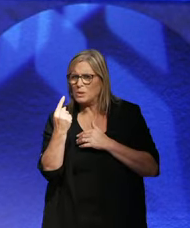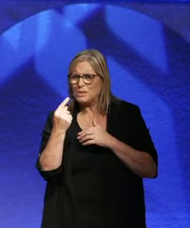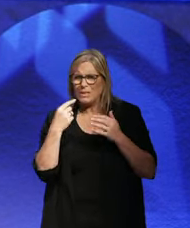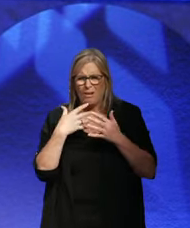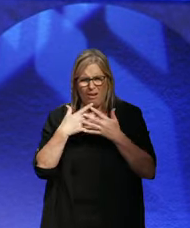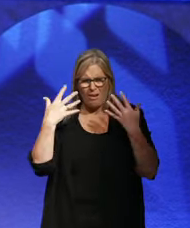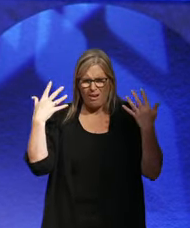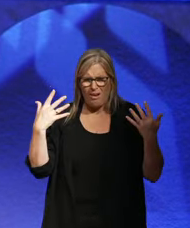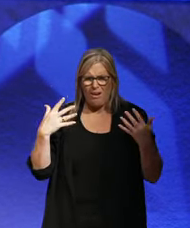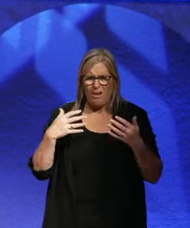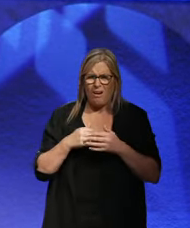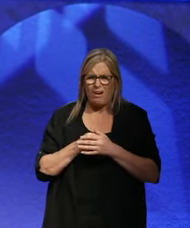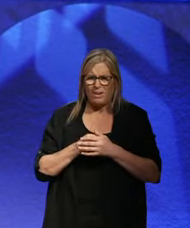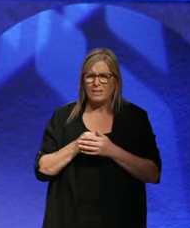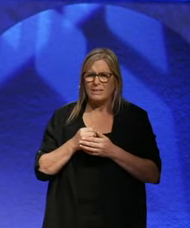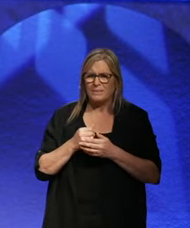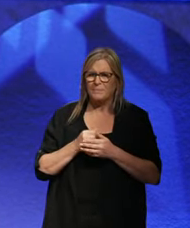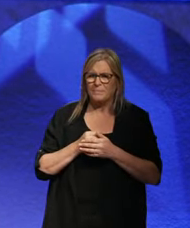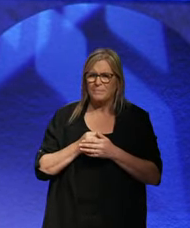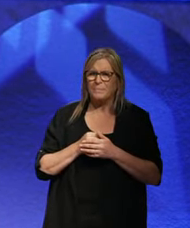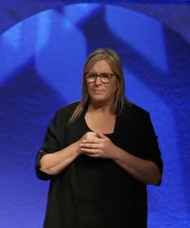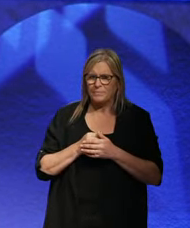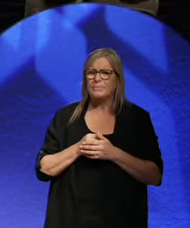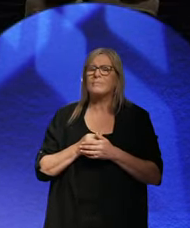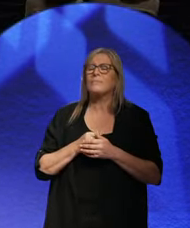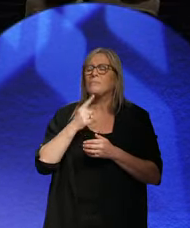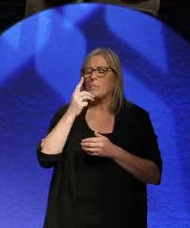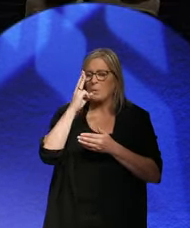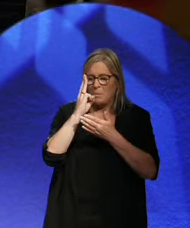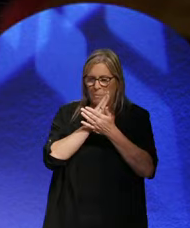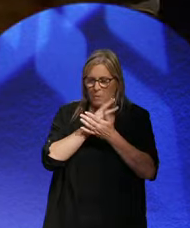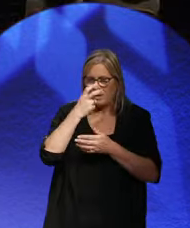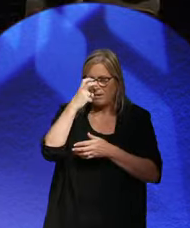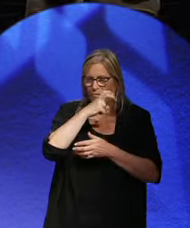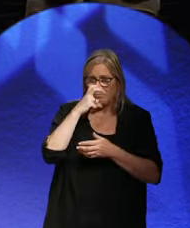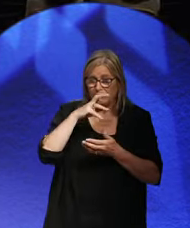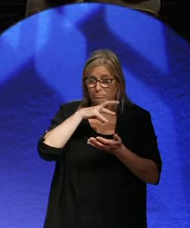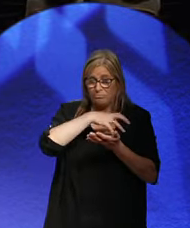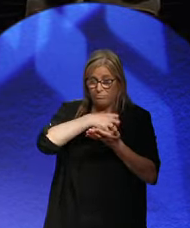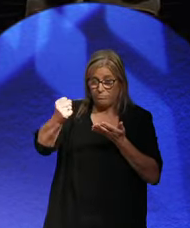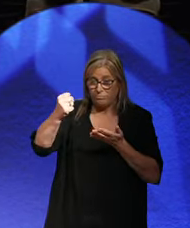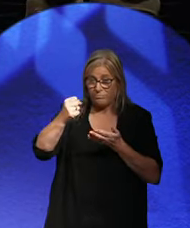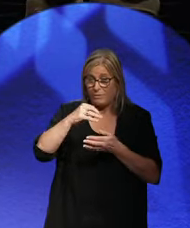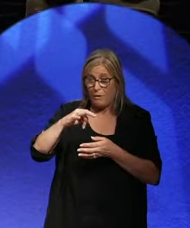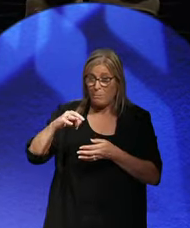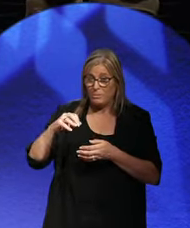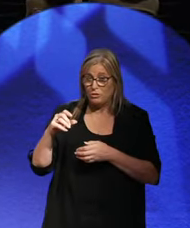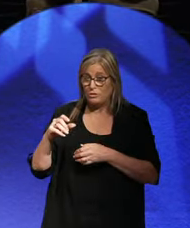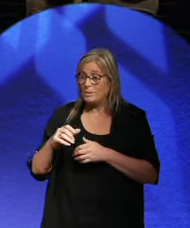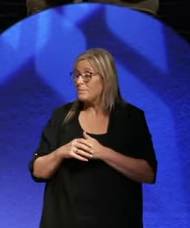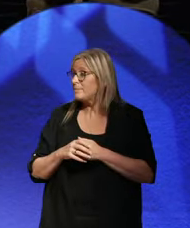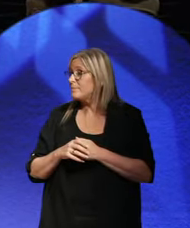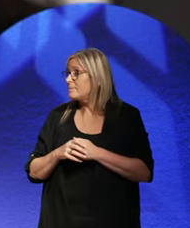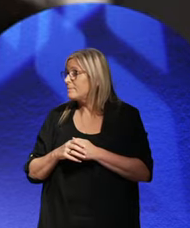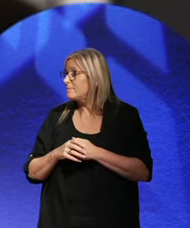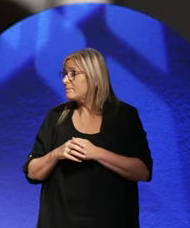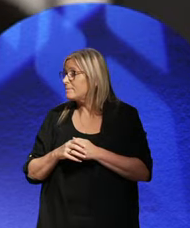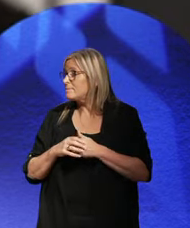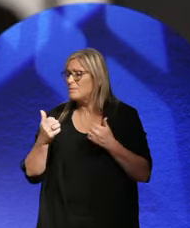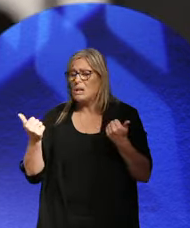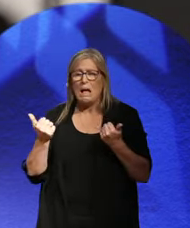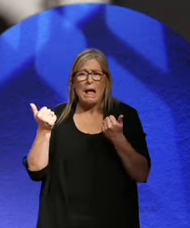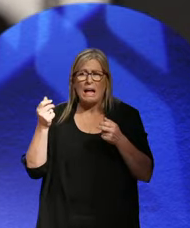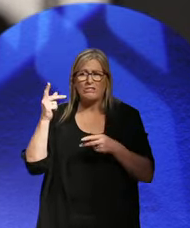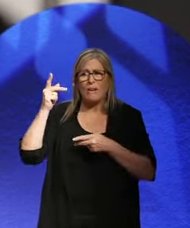reparations? And the Topsk as well? Yeah, and the Russians too. Yeah, Russians. Yeah, the Topsk. Yeah, I forget. Was there any